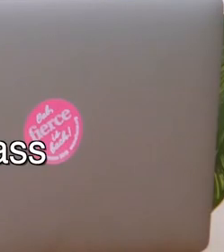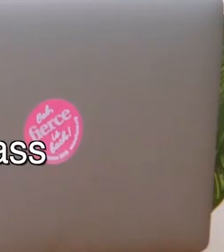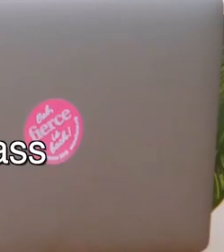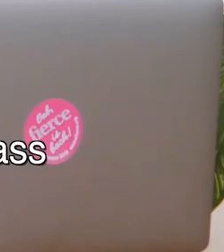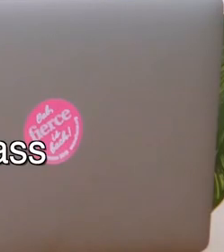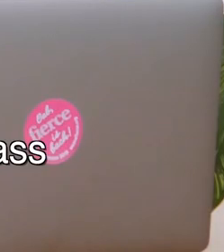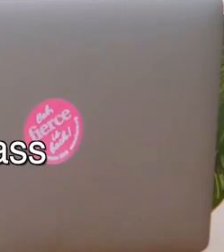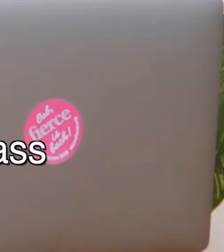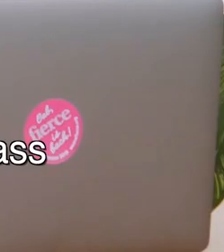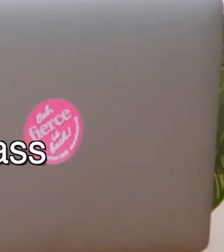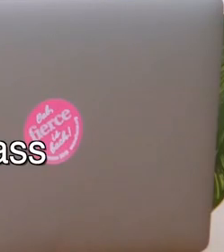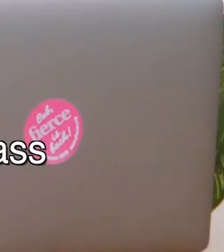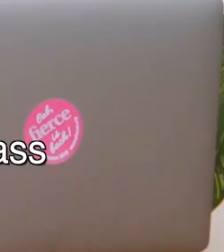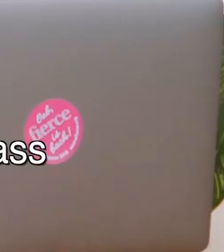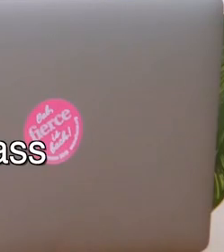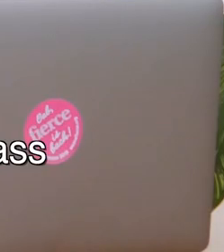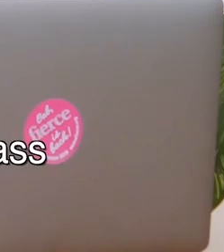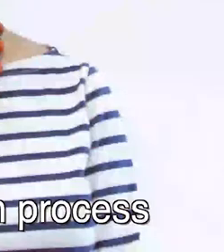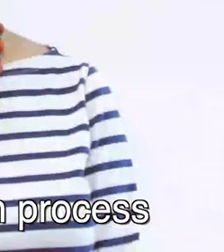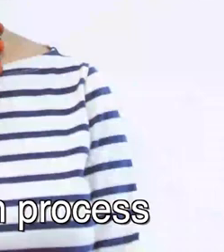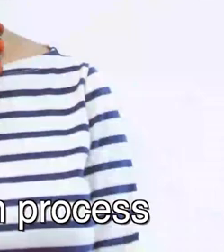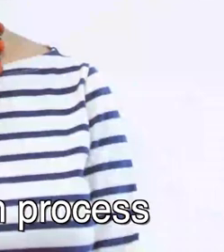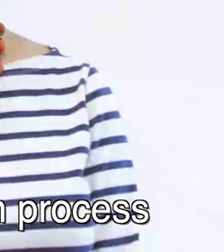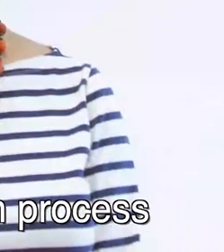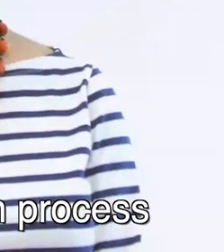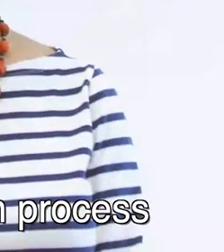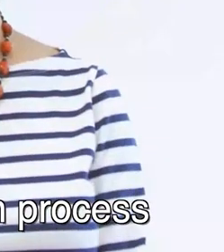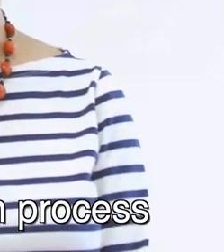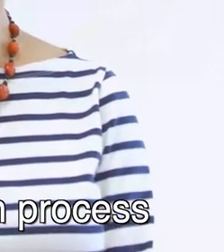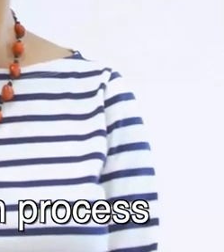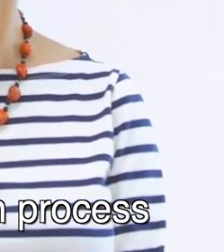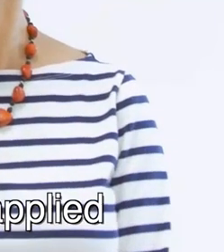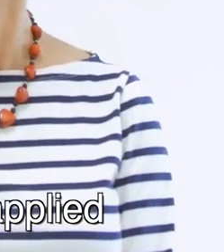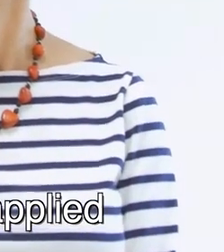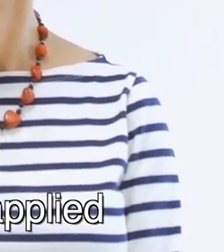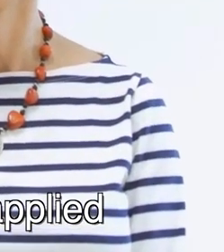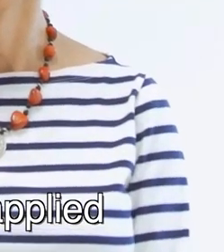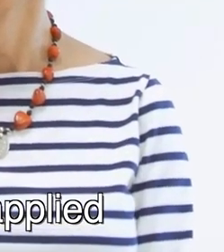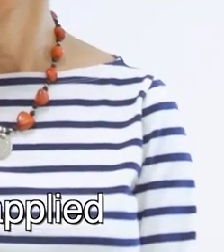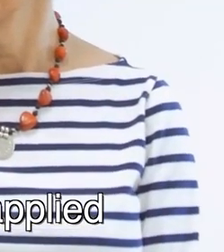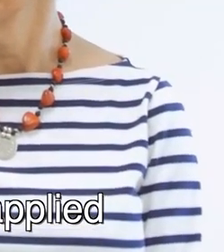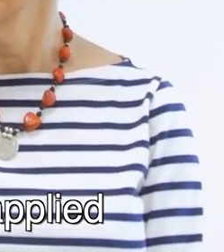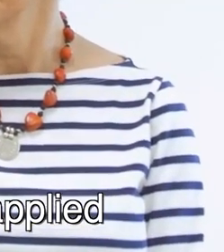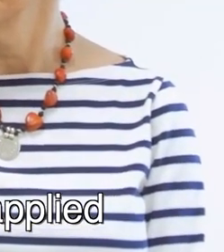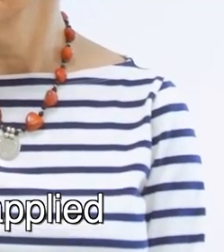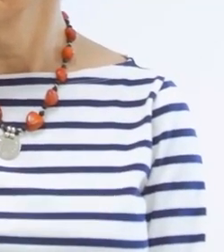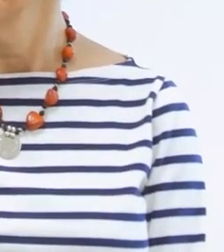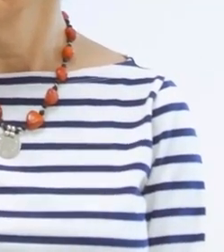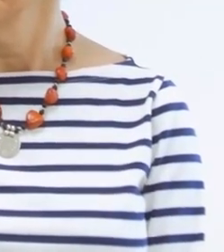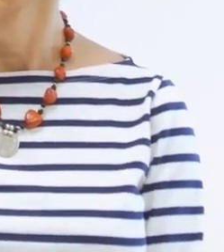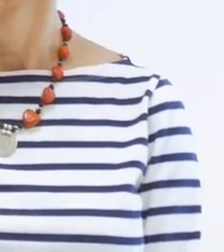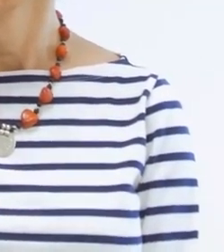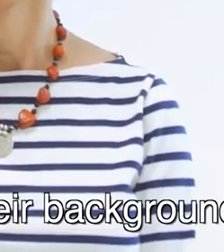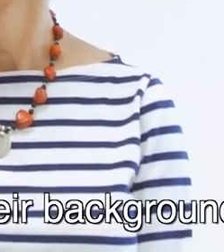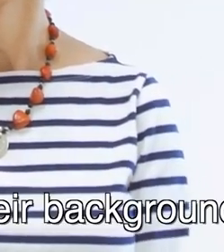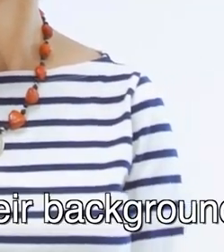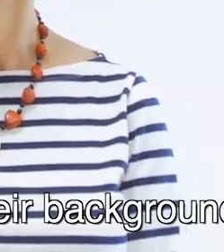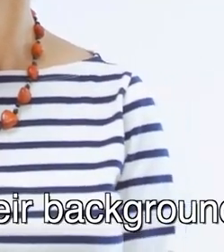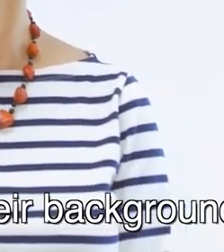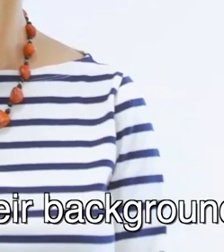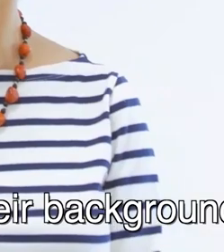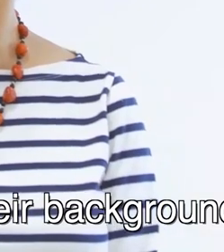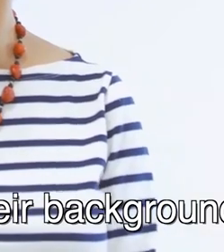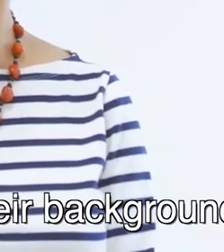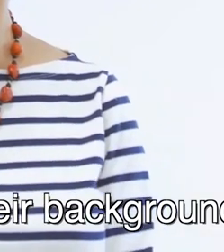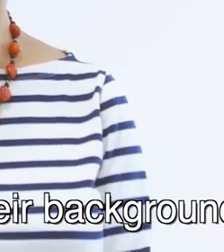lack of working class voices in the arts. I remember at the beginning in the application process, some people said they would never have applied for a role like this if it